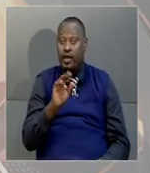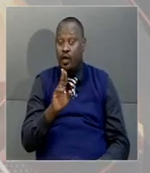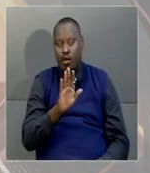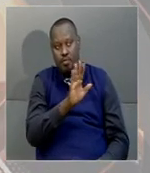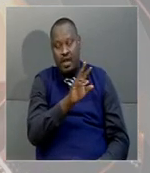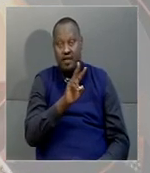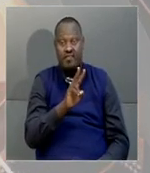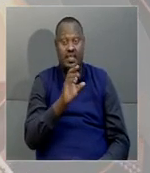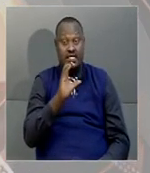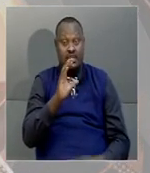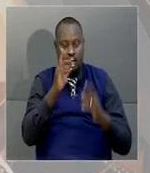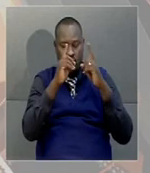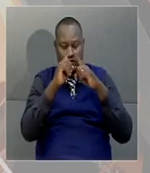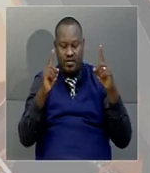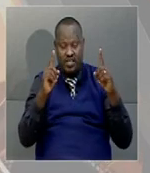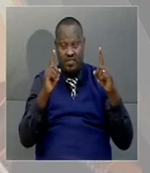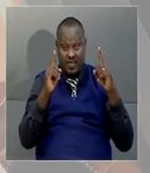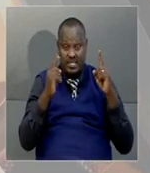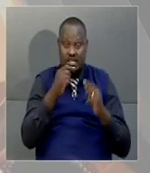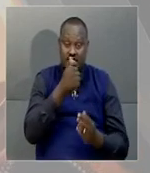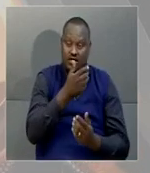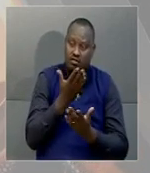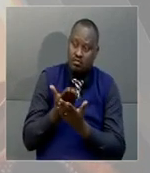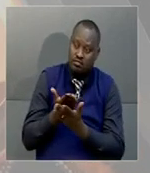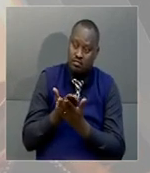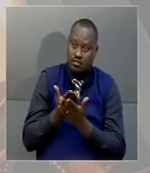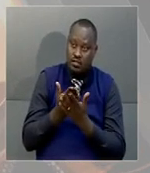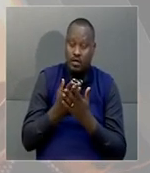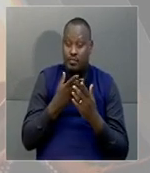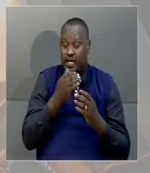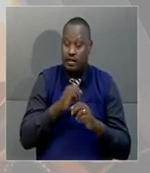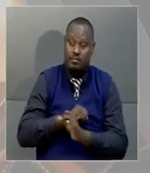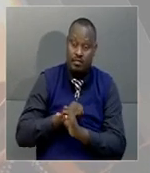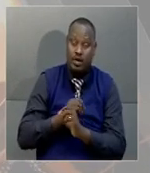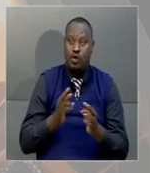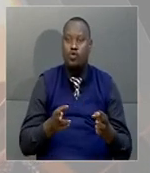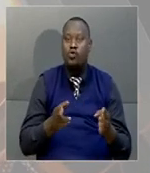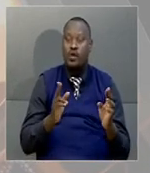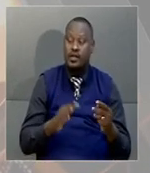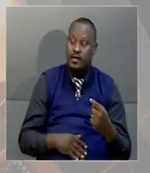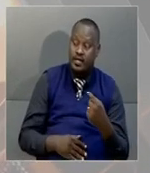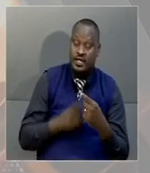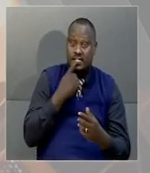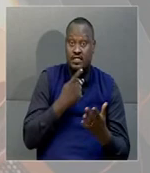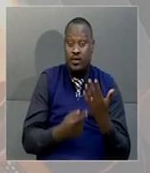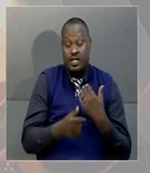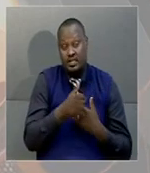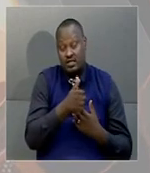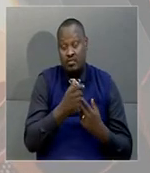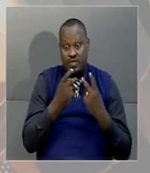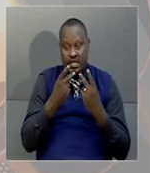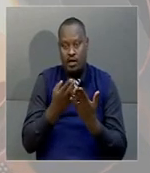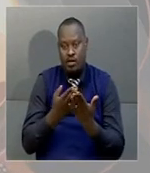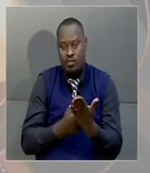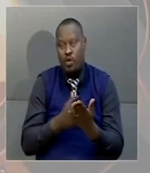-Chancellor, Dr. Mohamed Mezamhigo, is appealing a better rodeos. Mezamhigo says that, though they have not yet received the accident